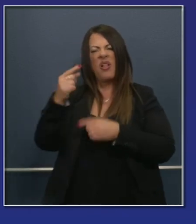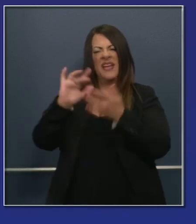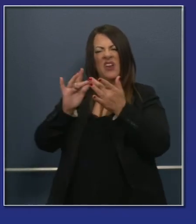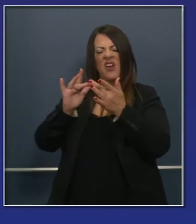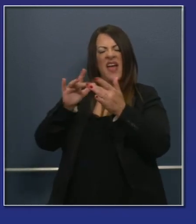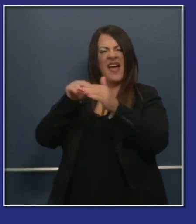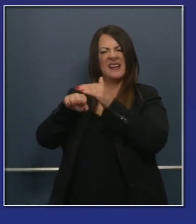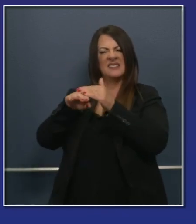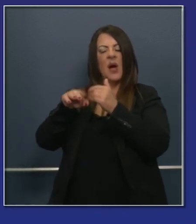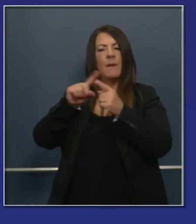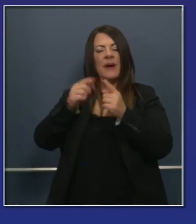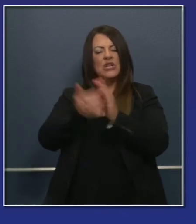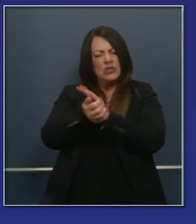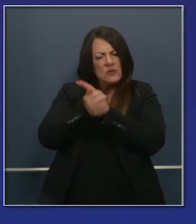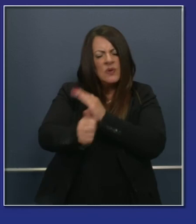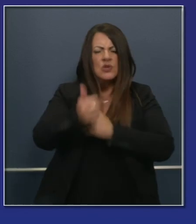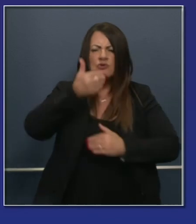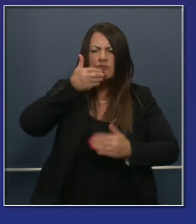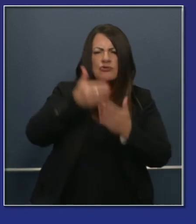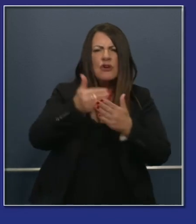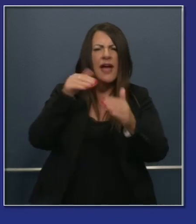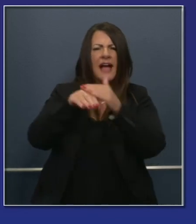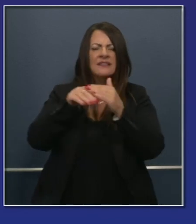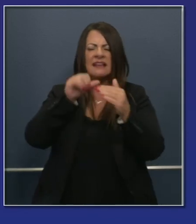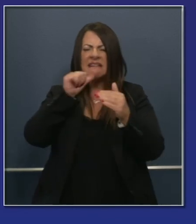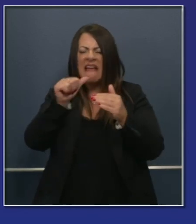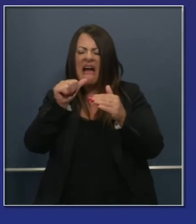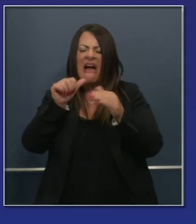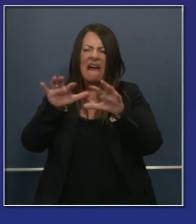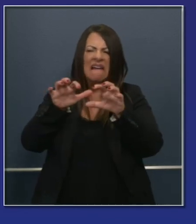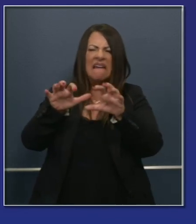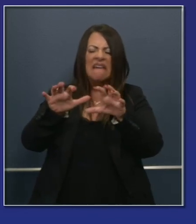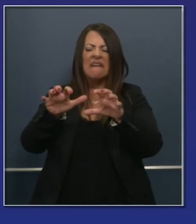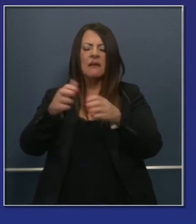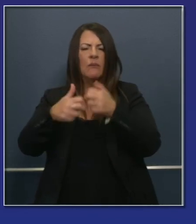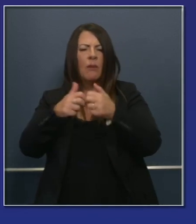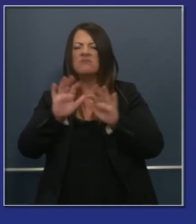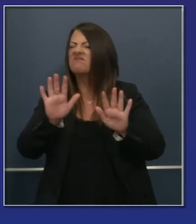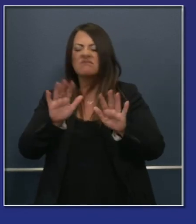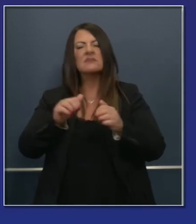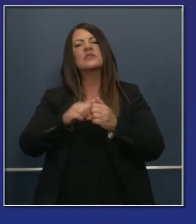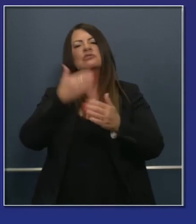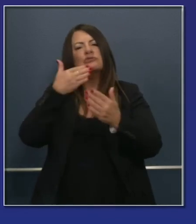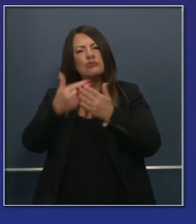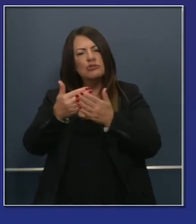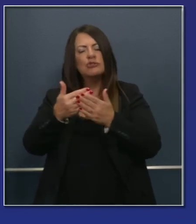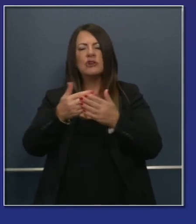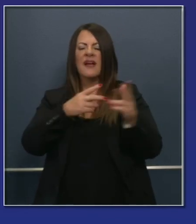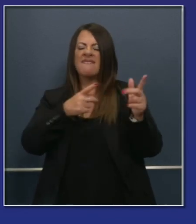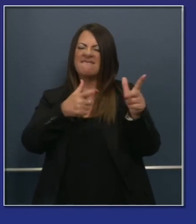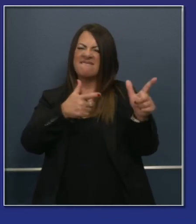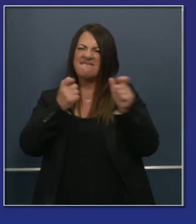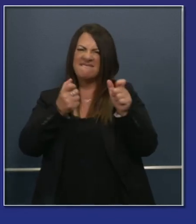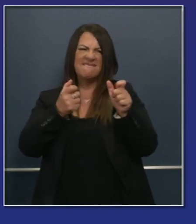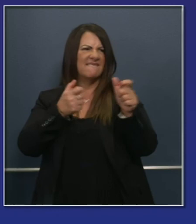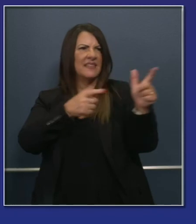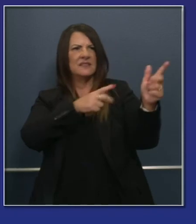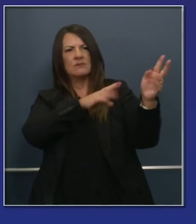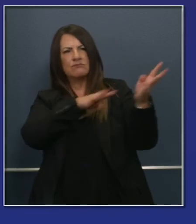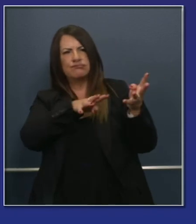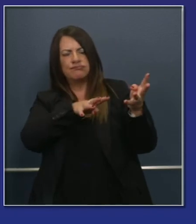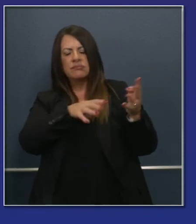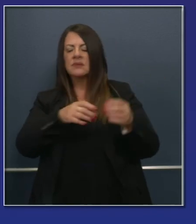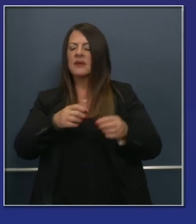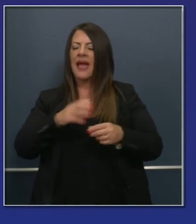quality access. And we're talking in terms of a goal of 100 megabytes of download speed, which should be a